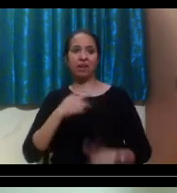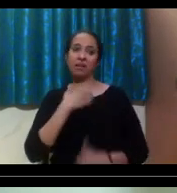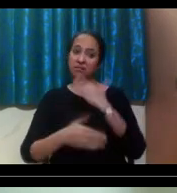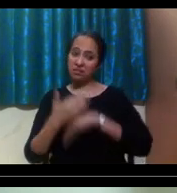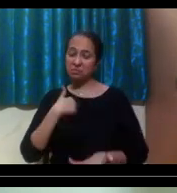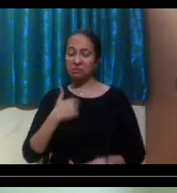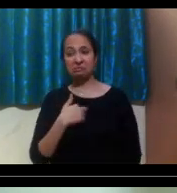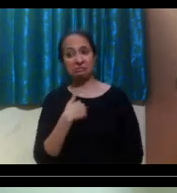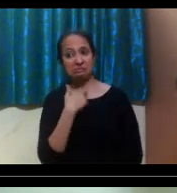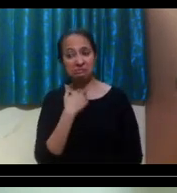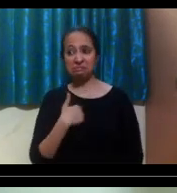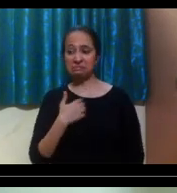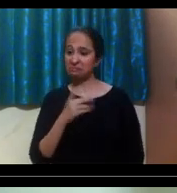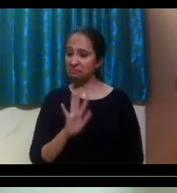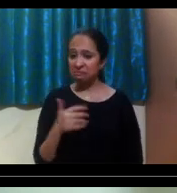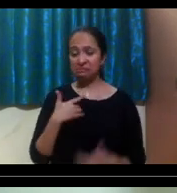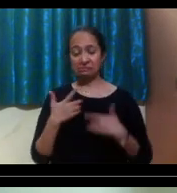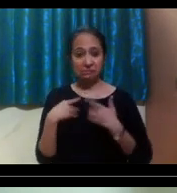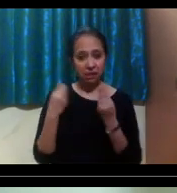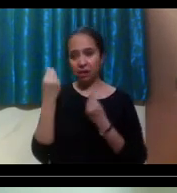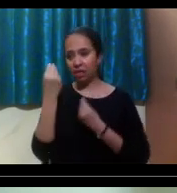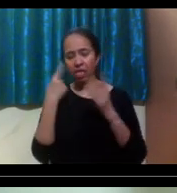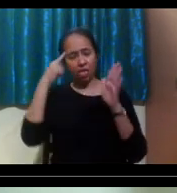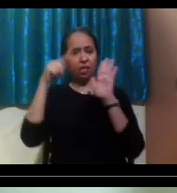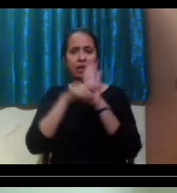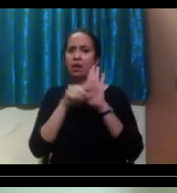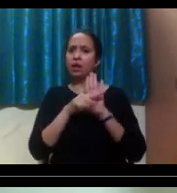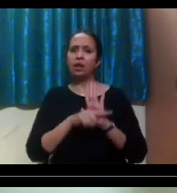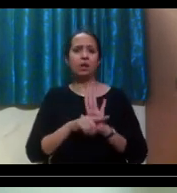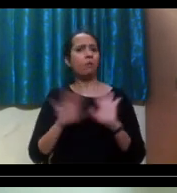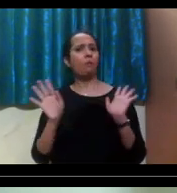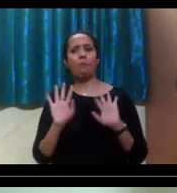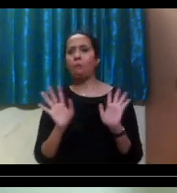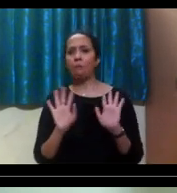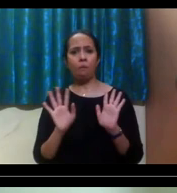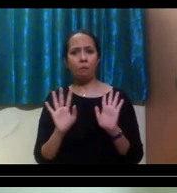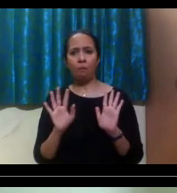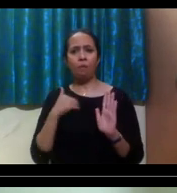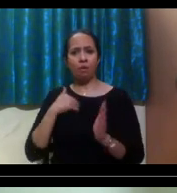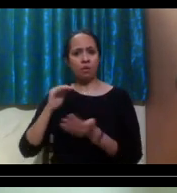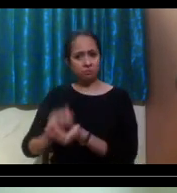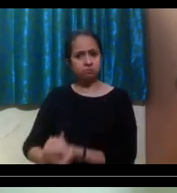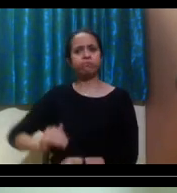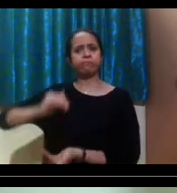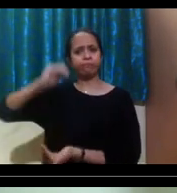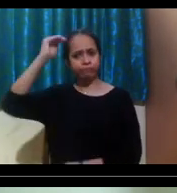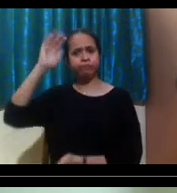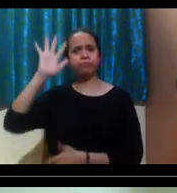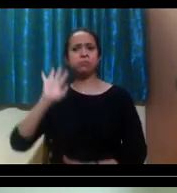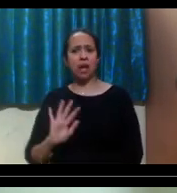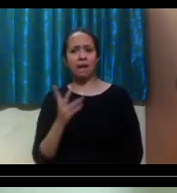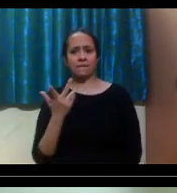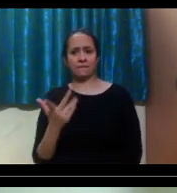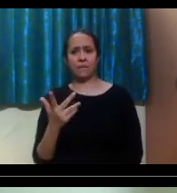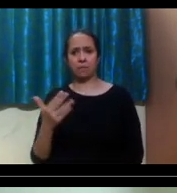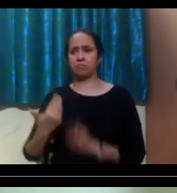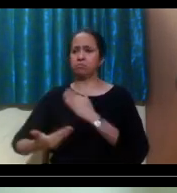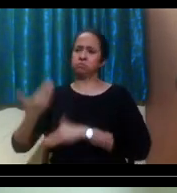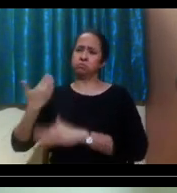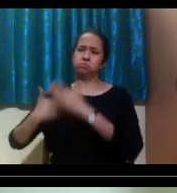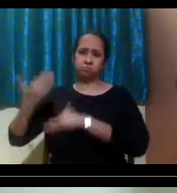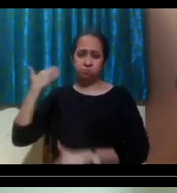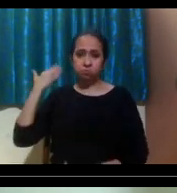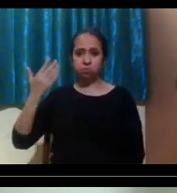restrict you because I know that that's partly what I've been brought up with and it took like, uh, some, a long time to like